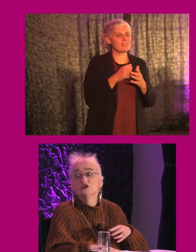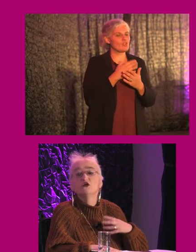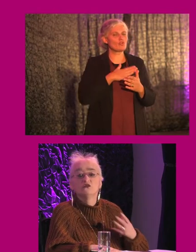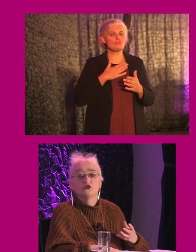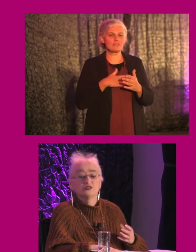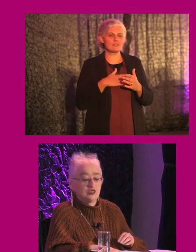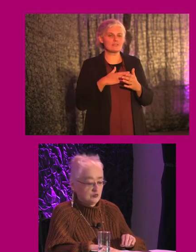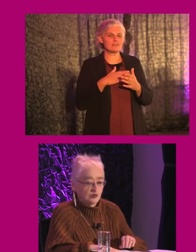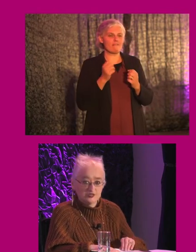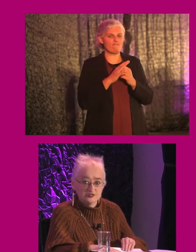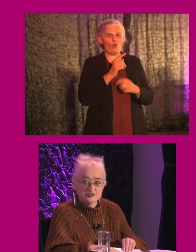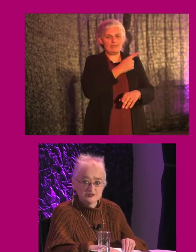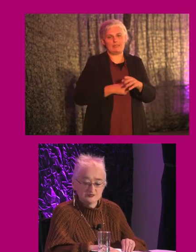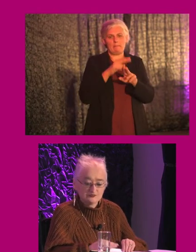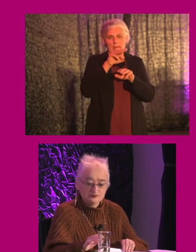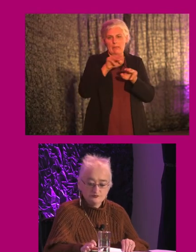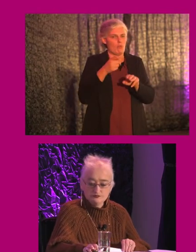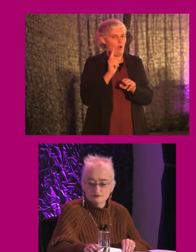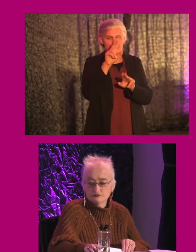just for disabled persons.